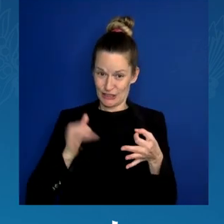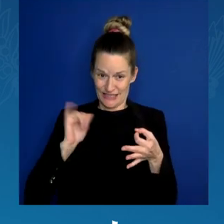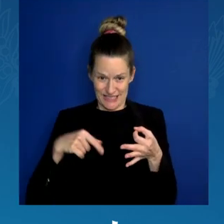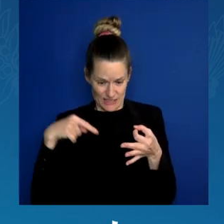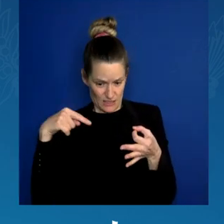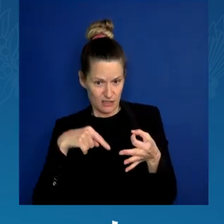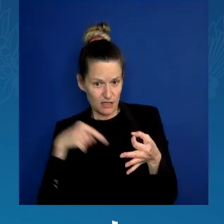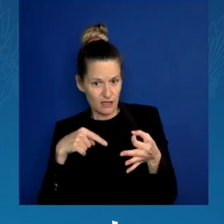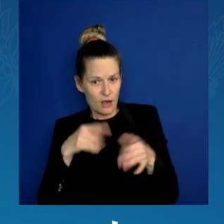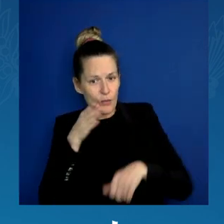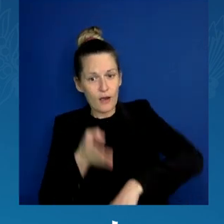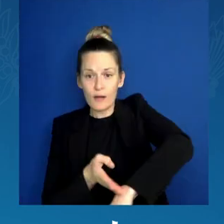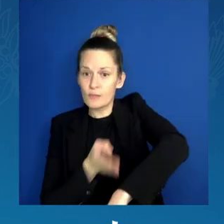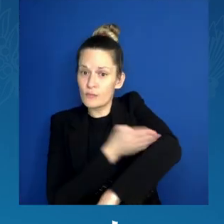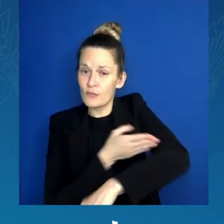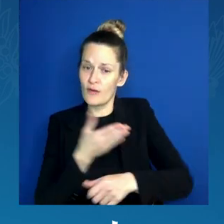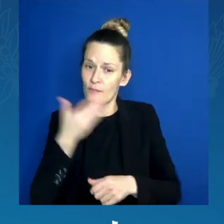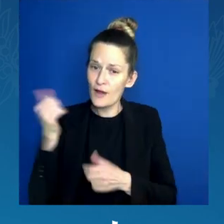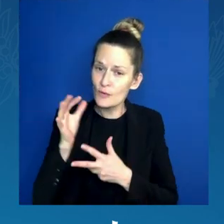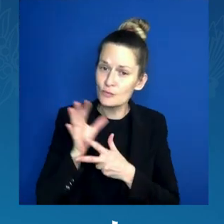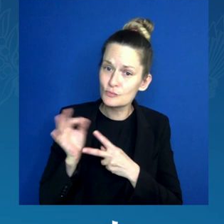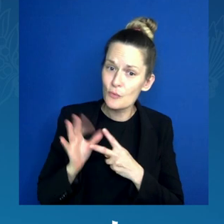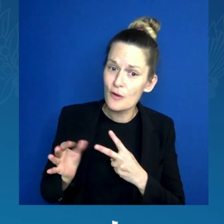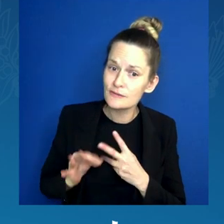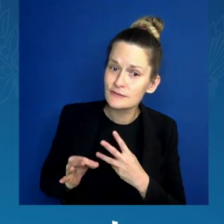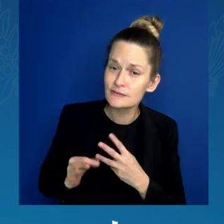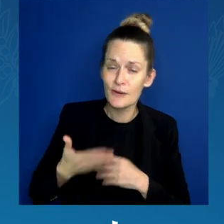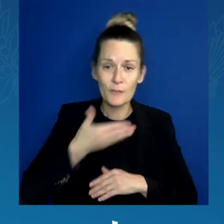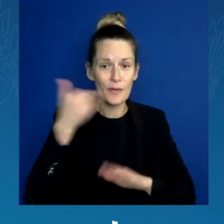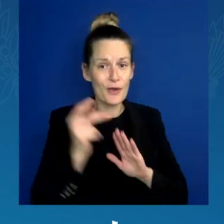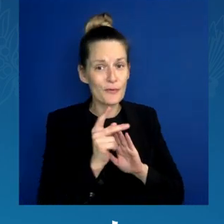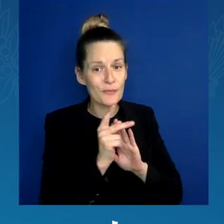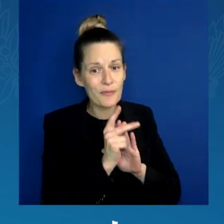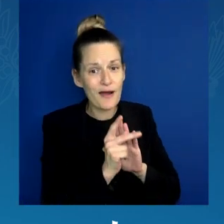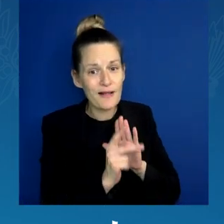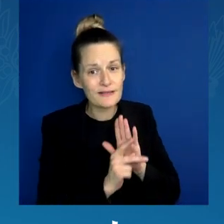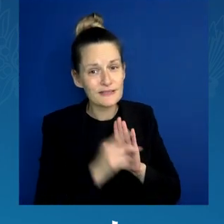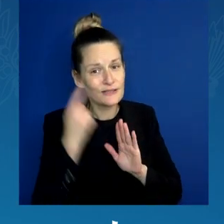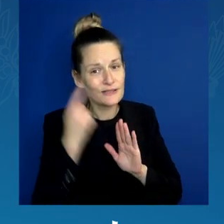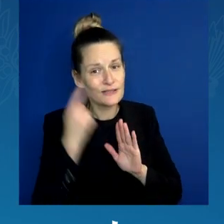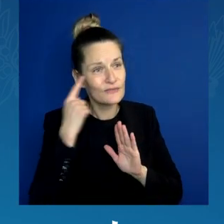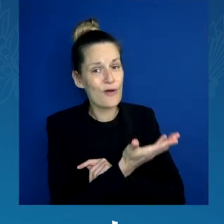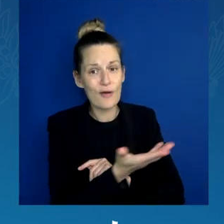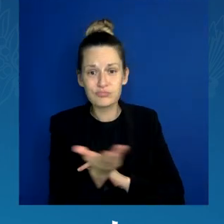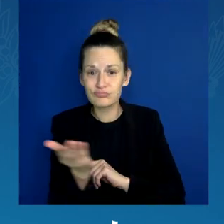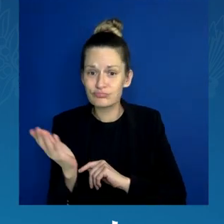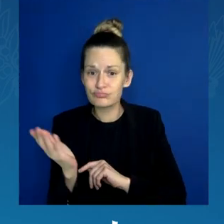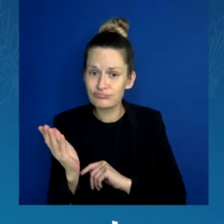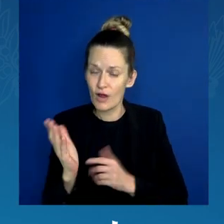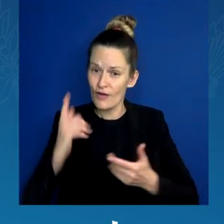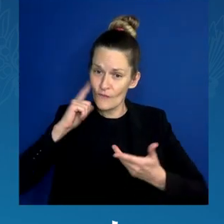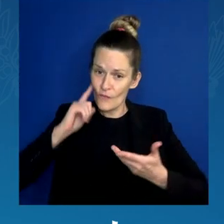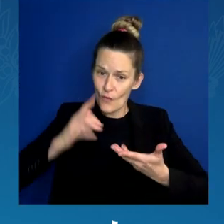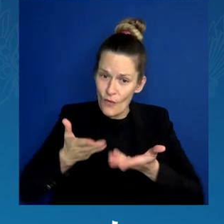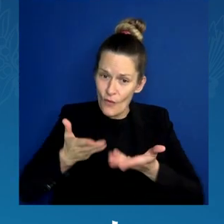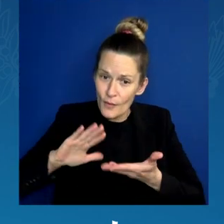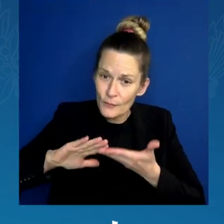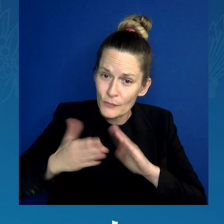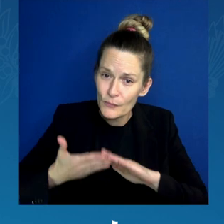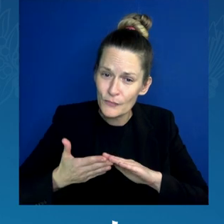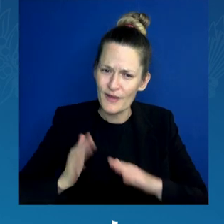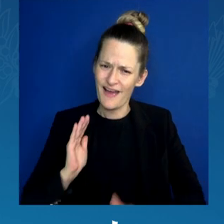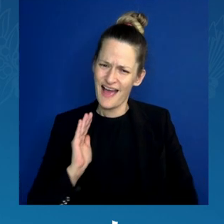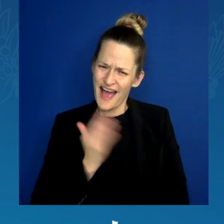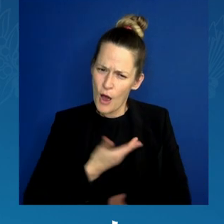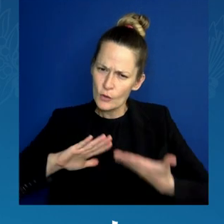more responsive policy, and a better community, a stronger, more vibrant community where we all will be